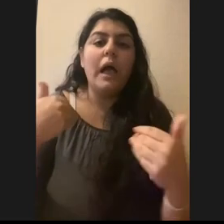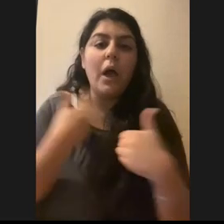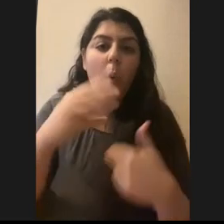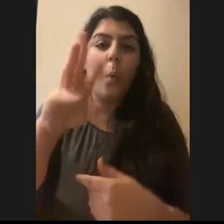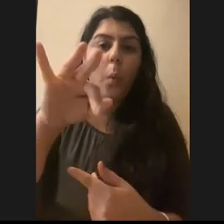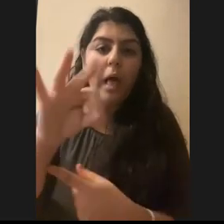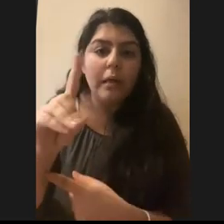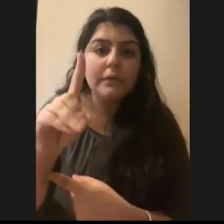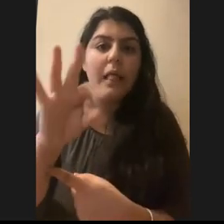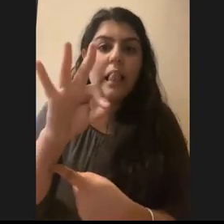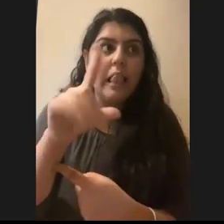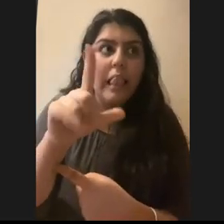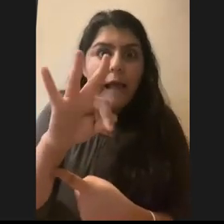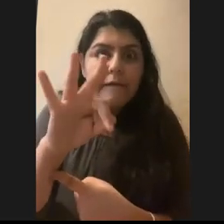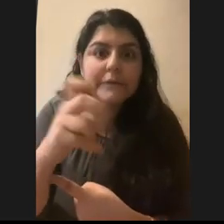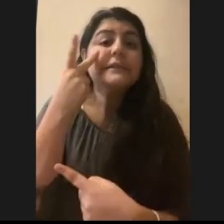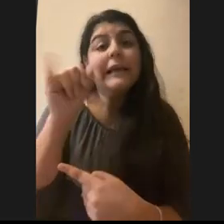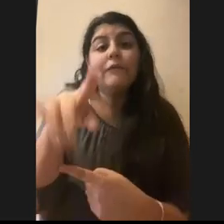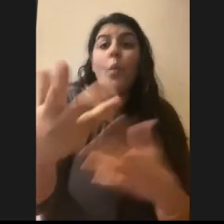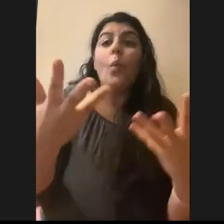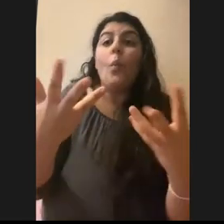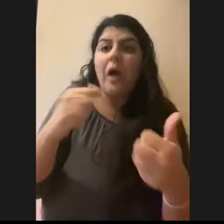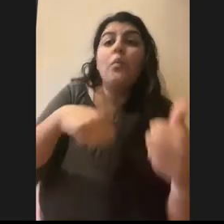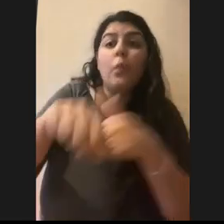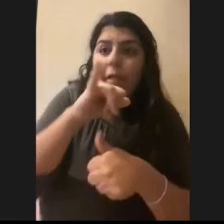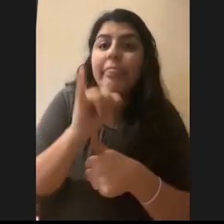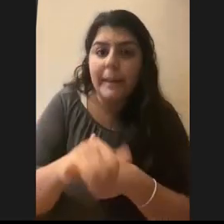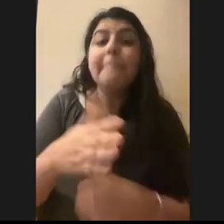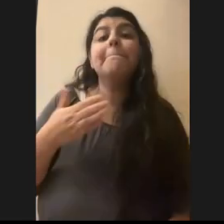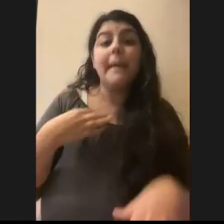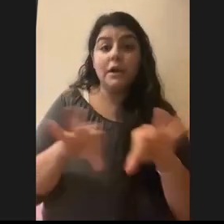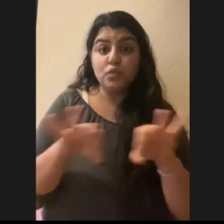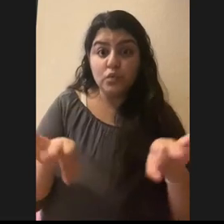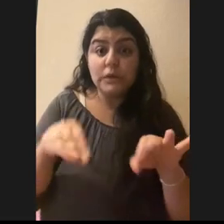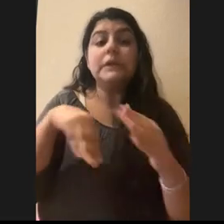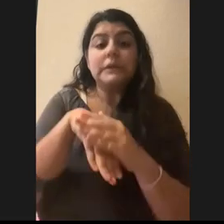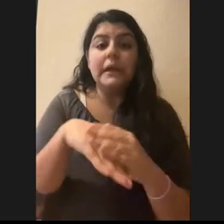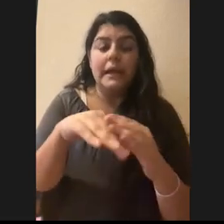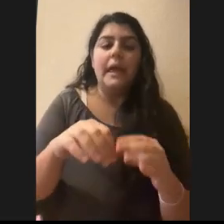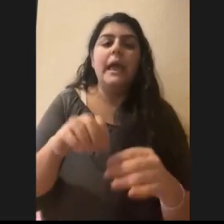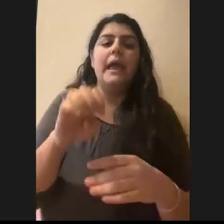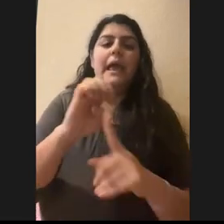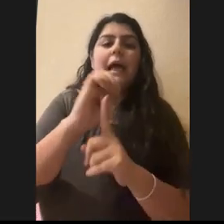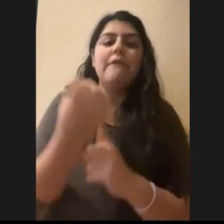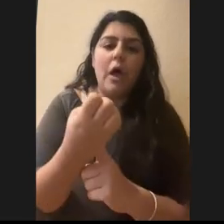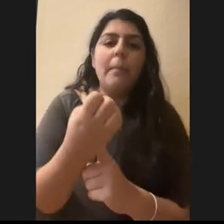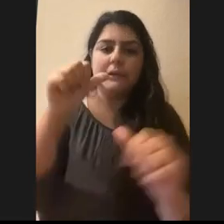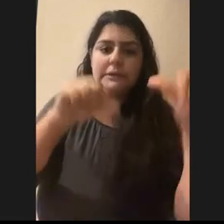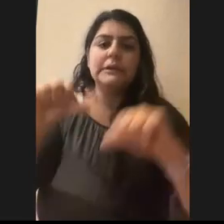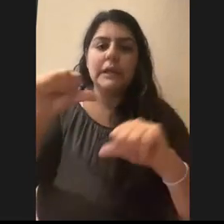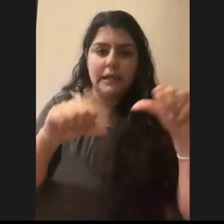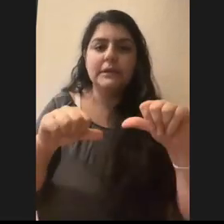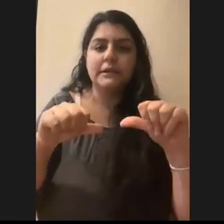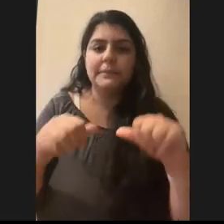want to do and be around. And then, uh, my degree is in environmental science. Um, actually